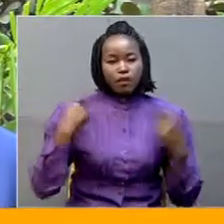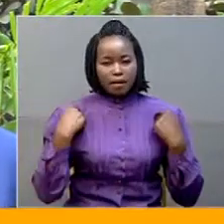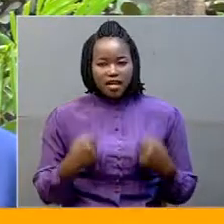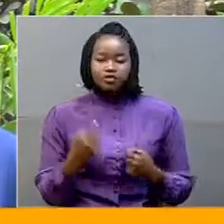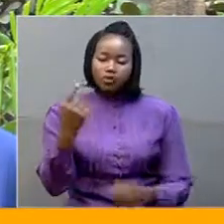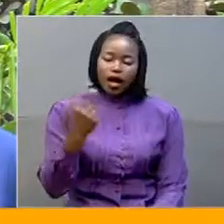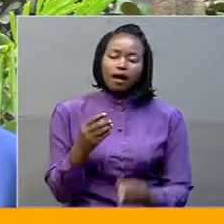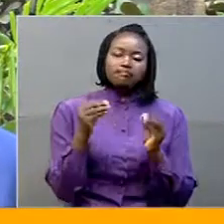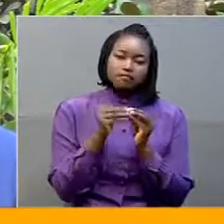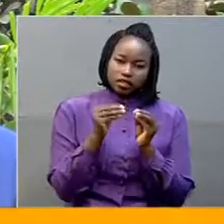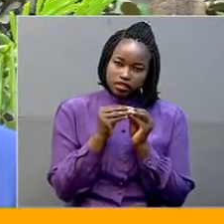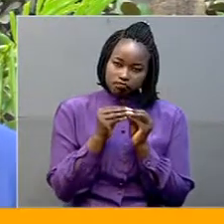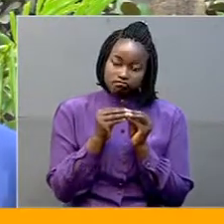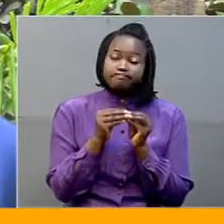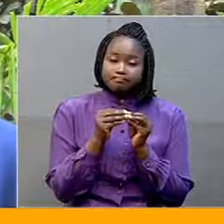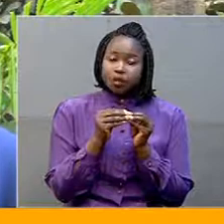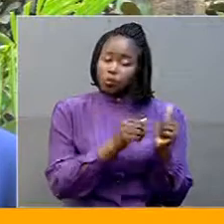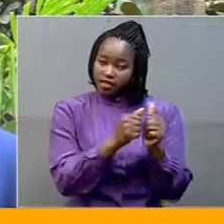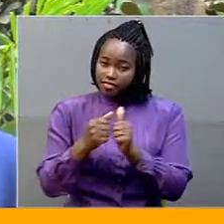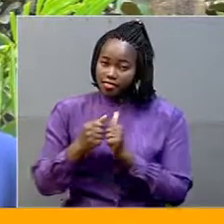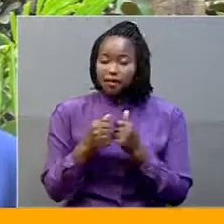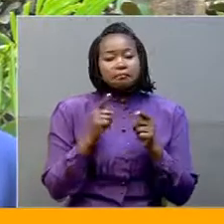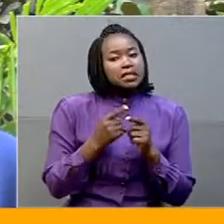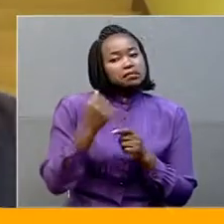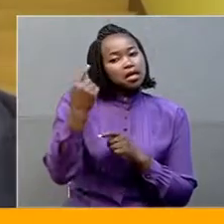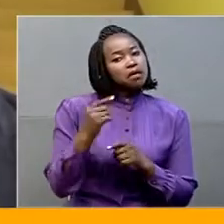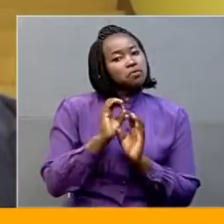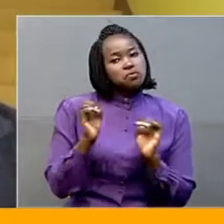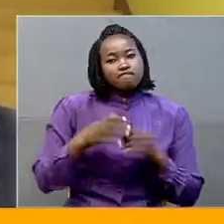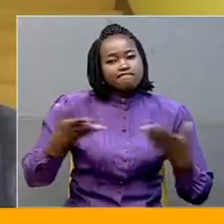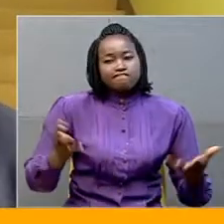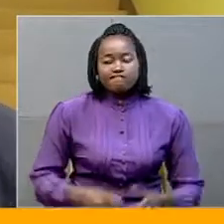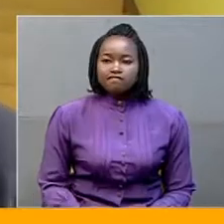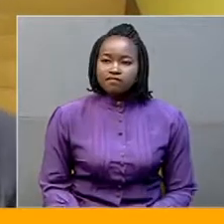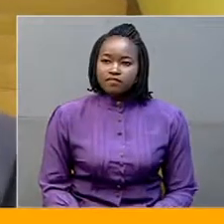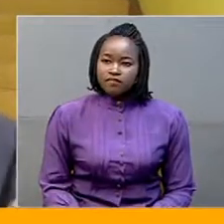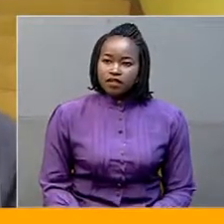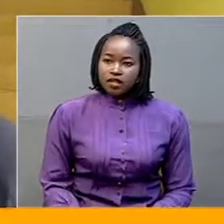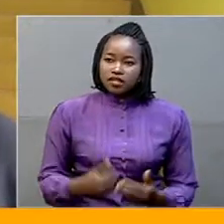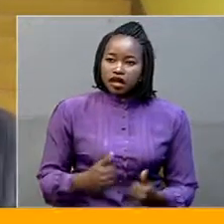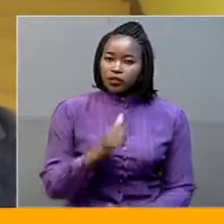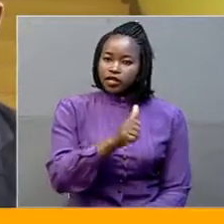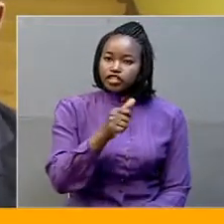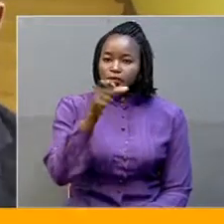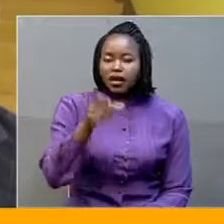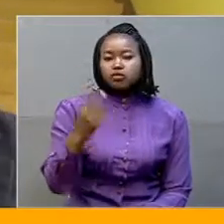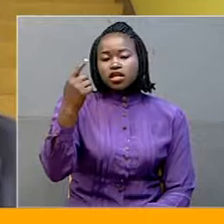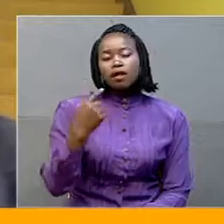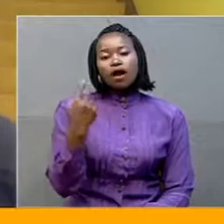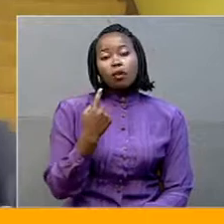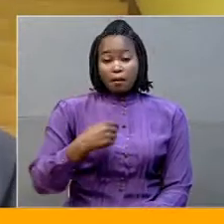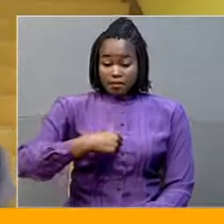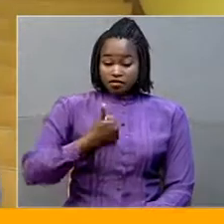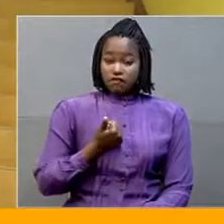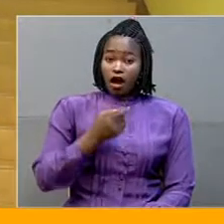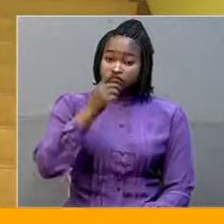with us. And they have ended up not coming. Everybody came alone because I came myself at 9 that I was